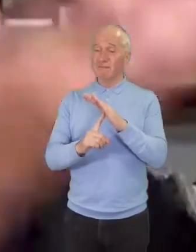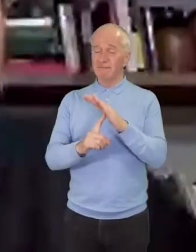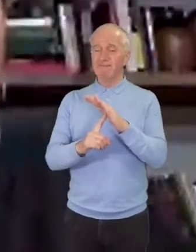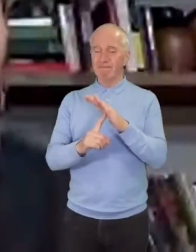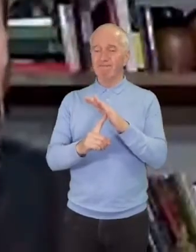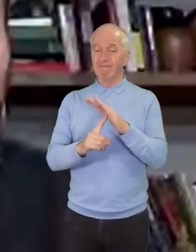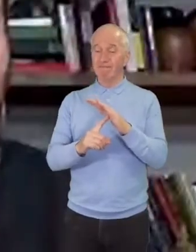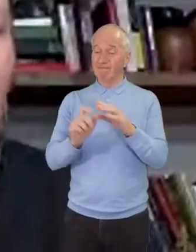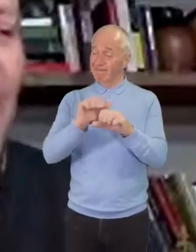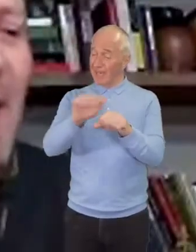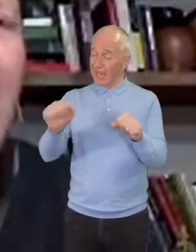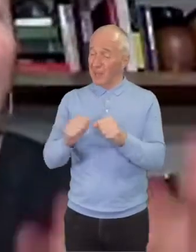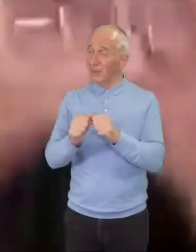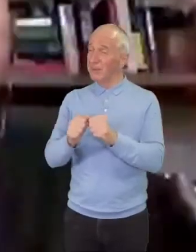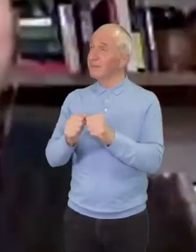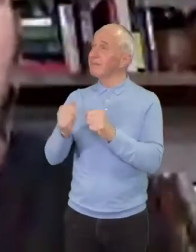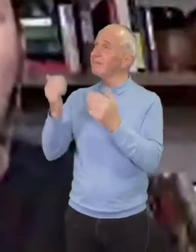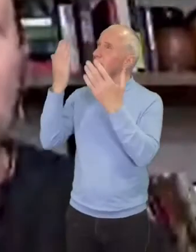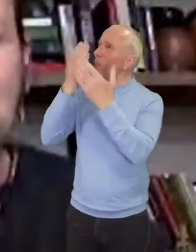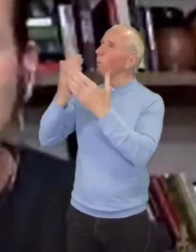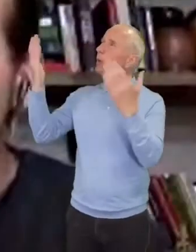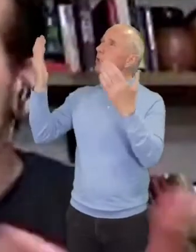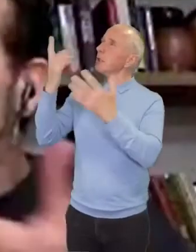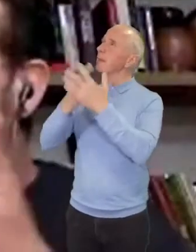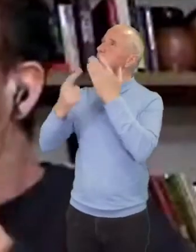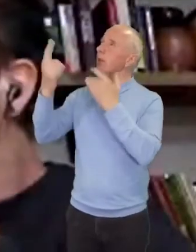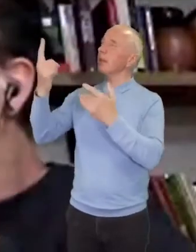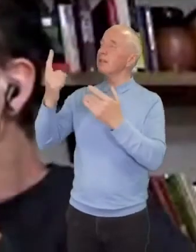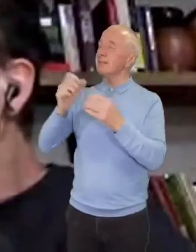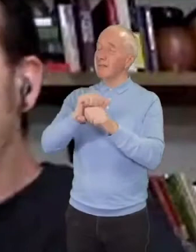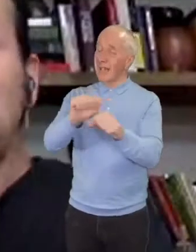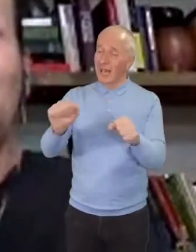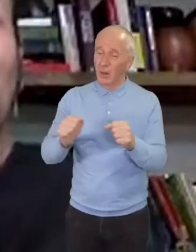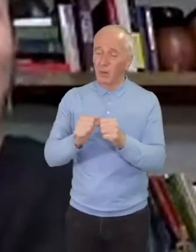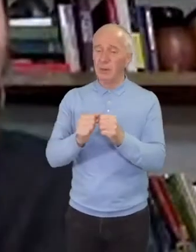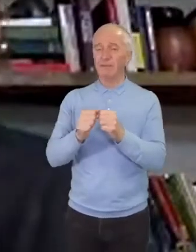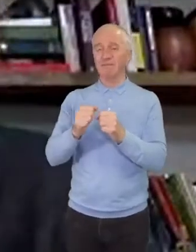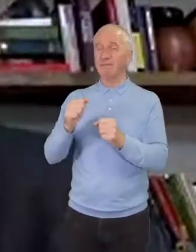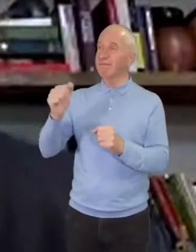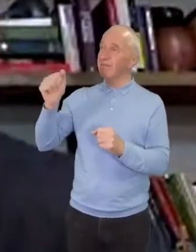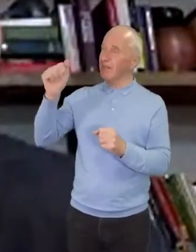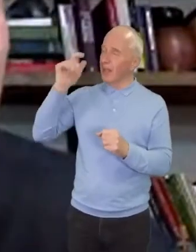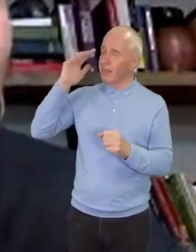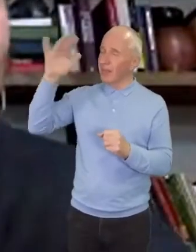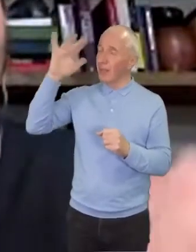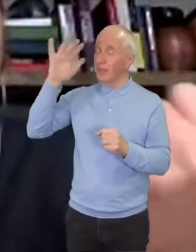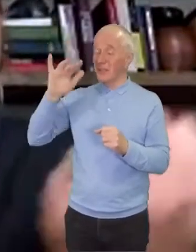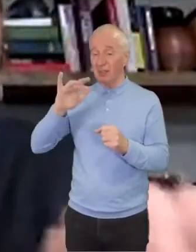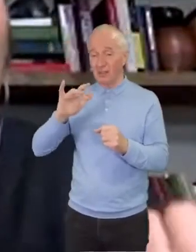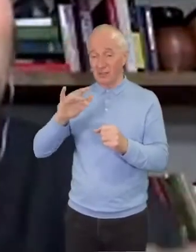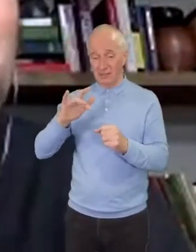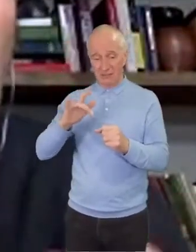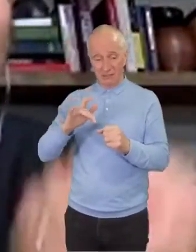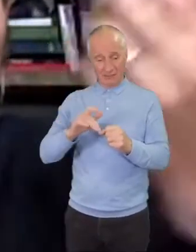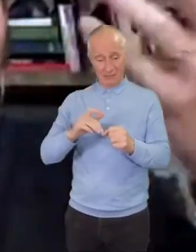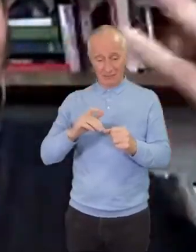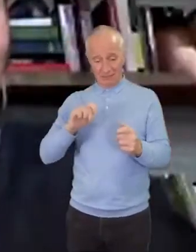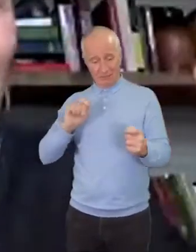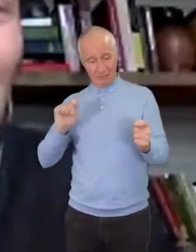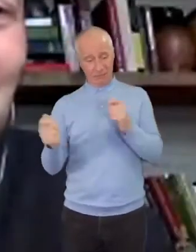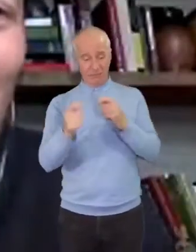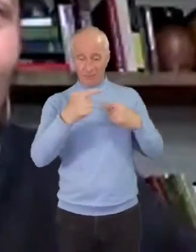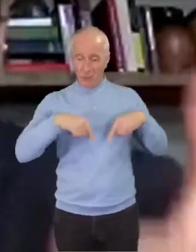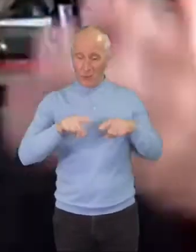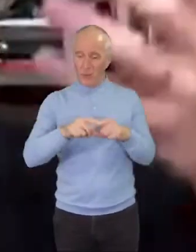worship of God, our theology transforms us into people who respond